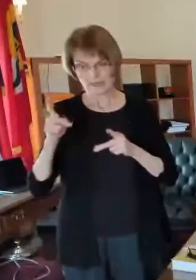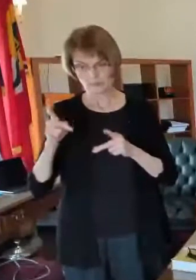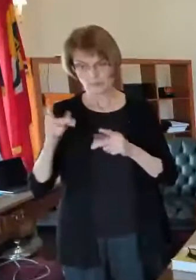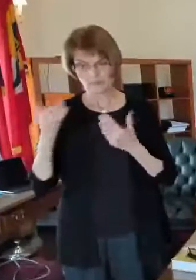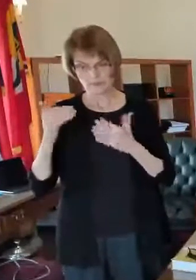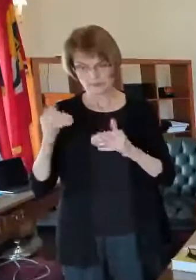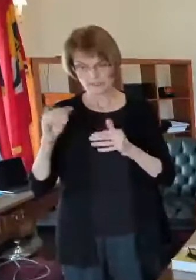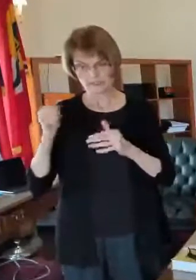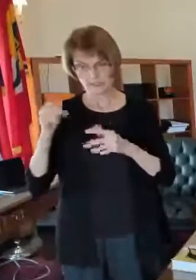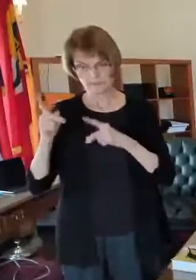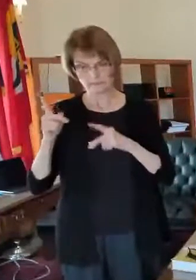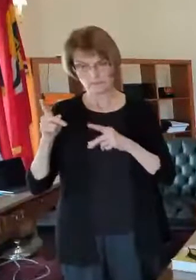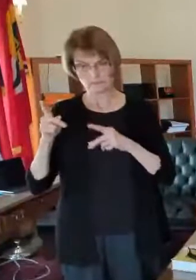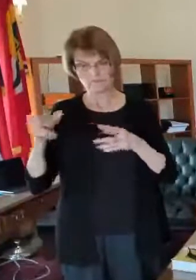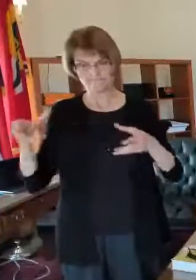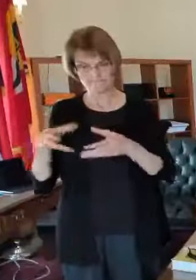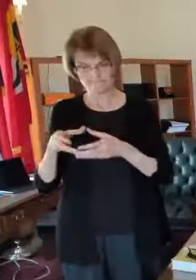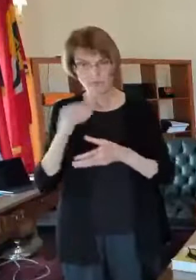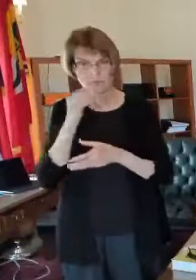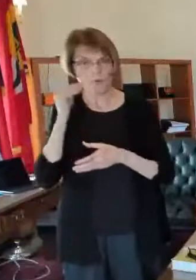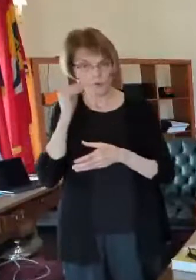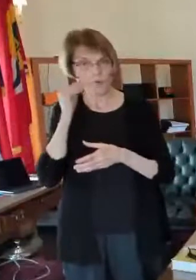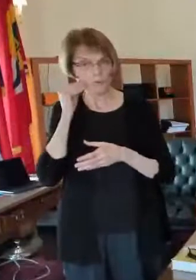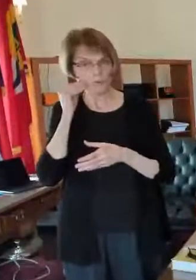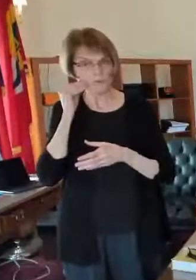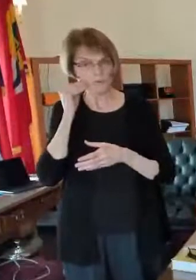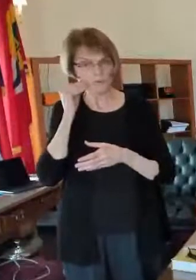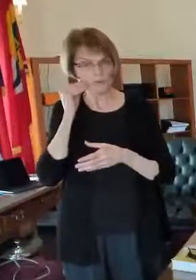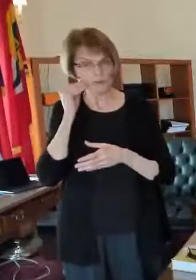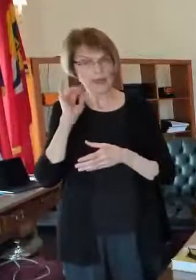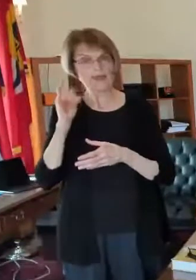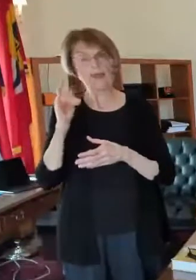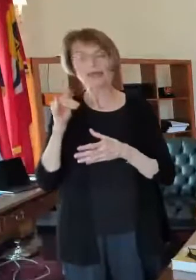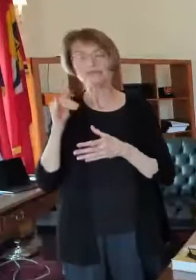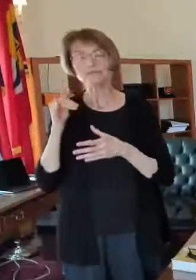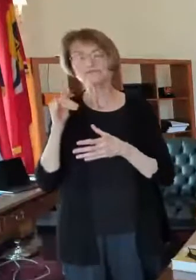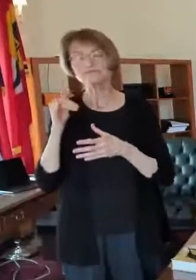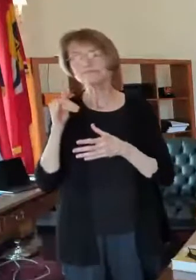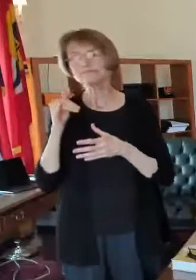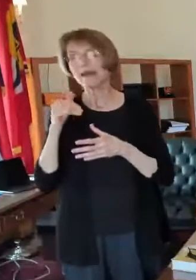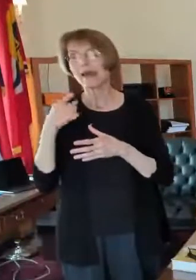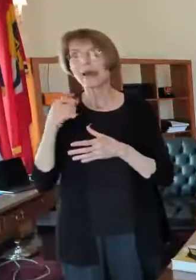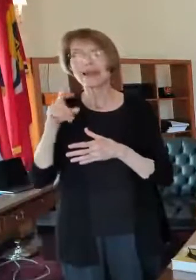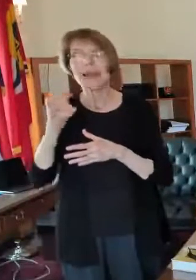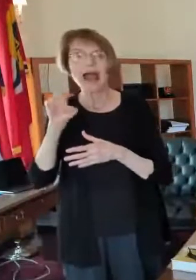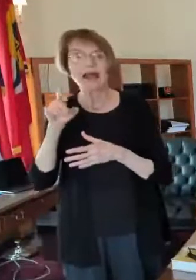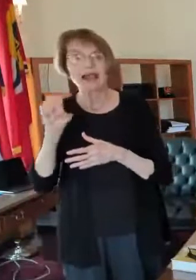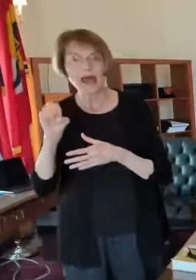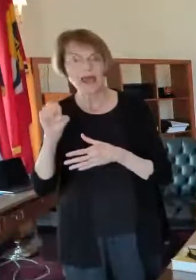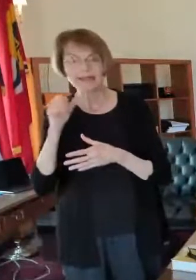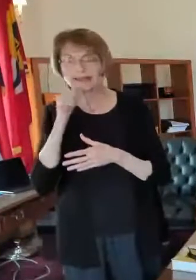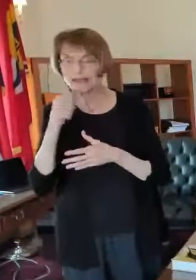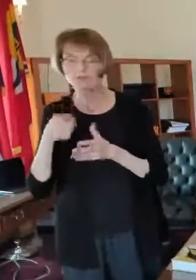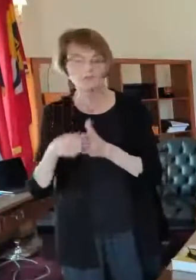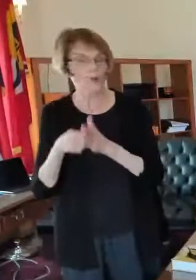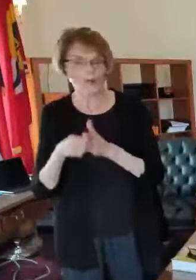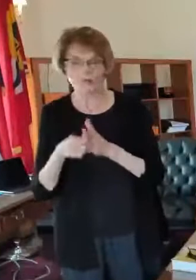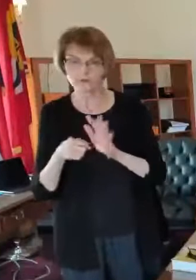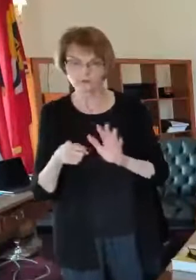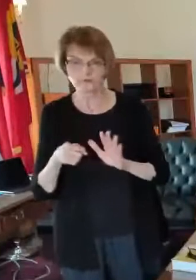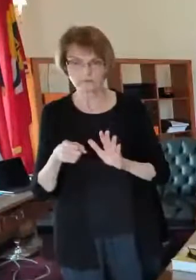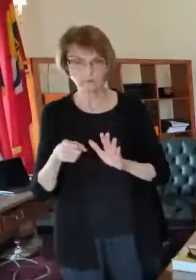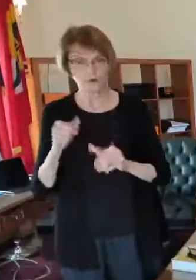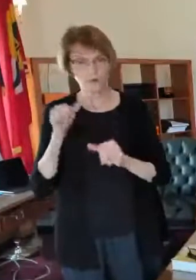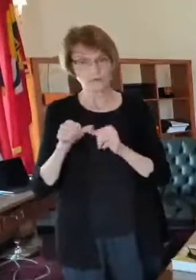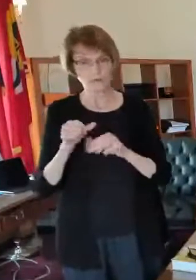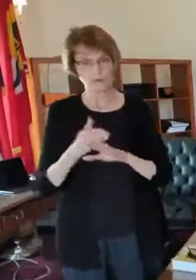in your in your home for gatherings that's a guideline that's not a requirement was put in place if you remember back